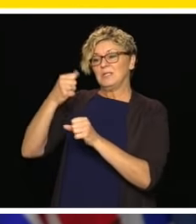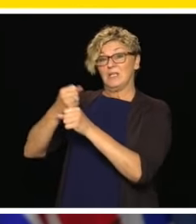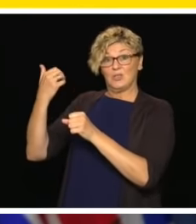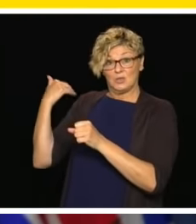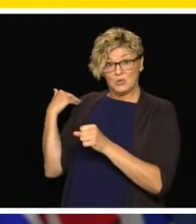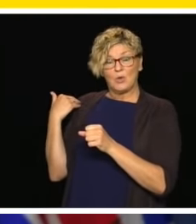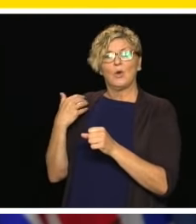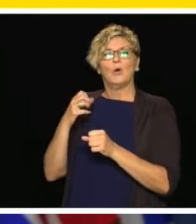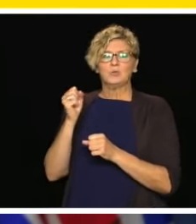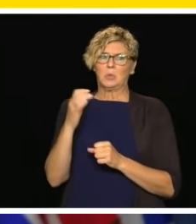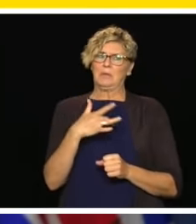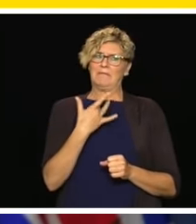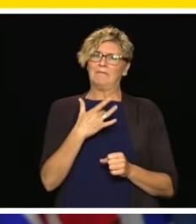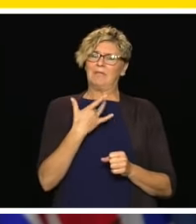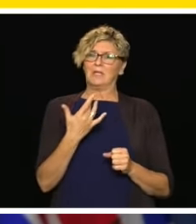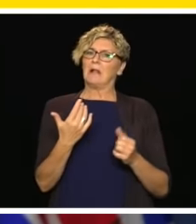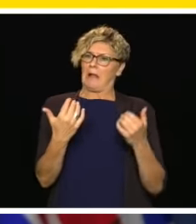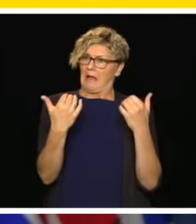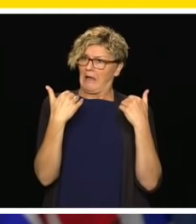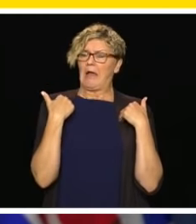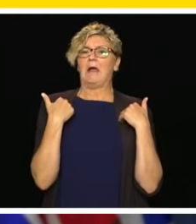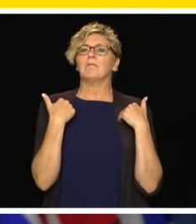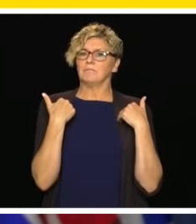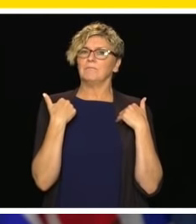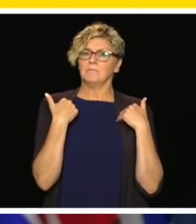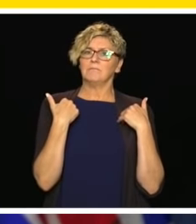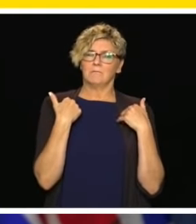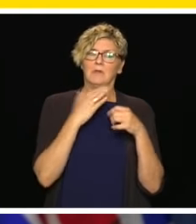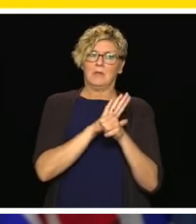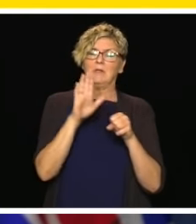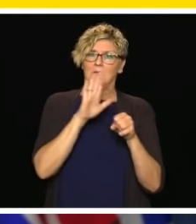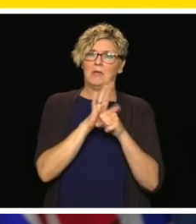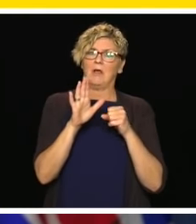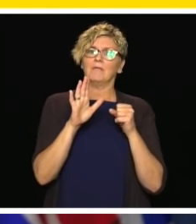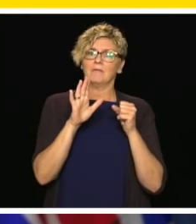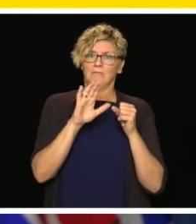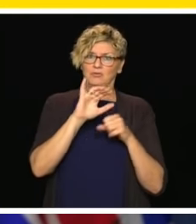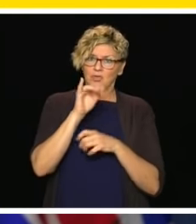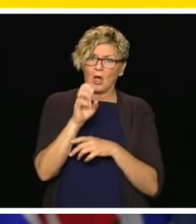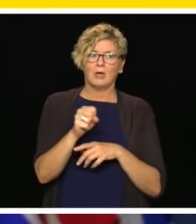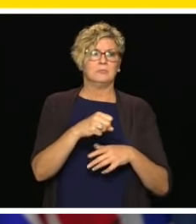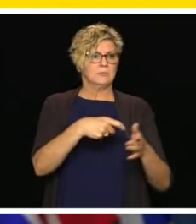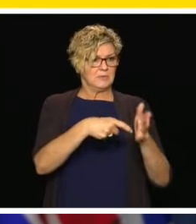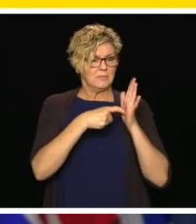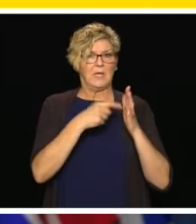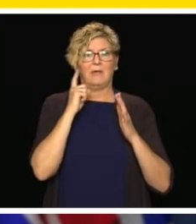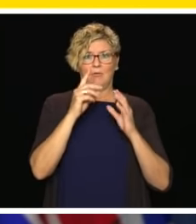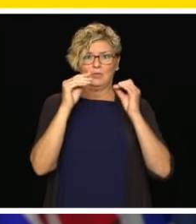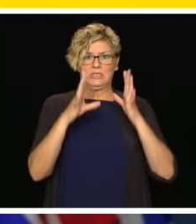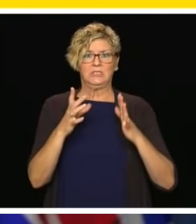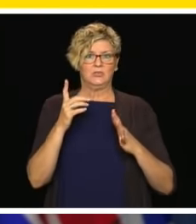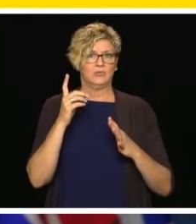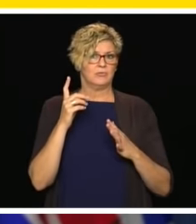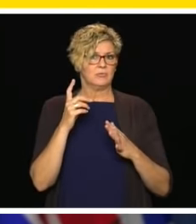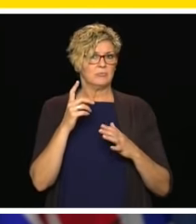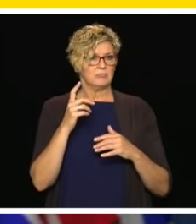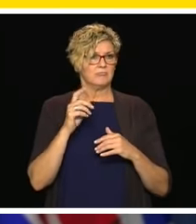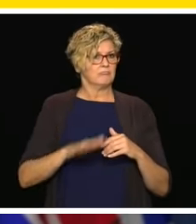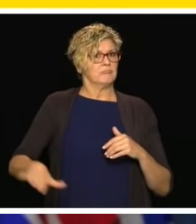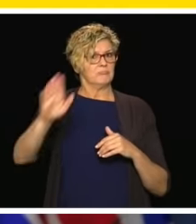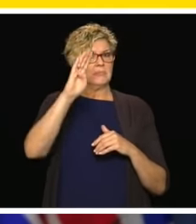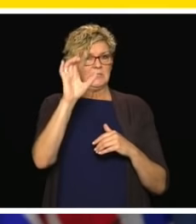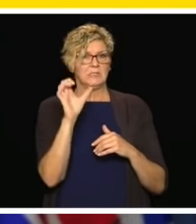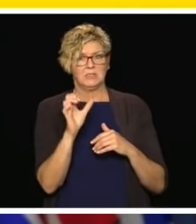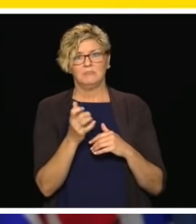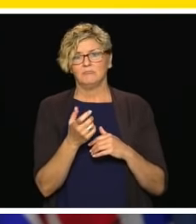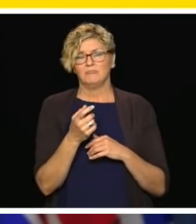and we'll work with districts on the changes in terms of the contours of how they deliver things like international education programs.